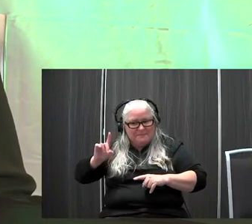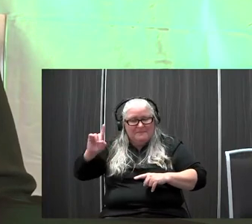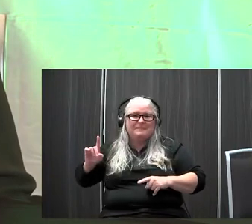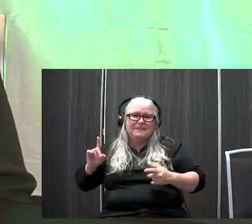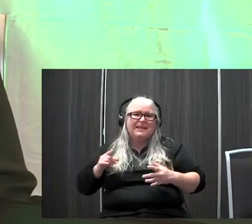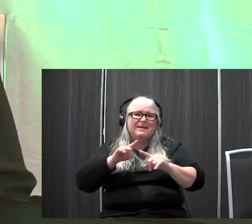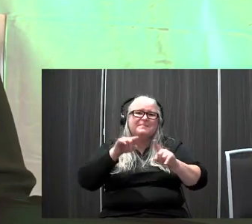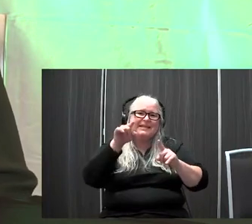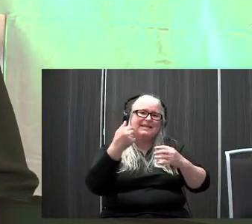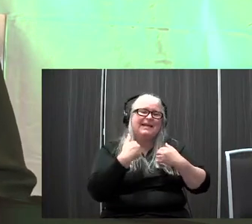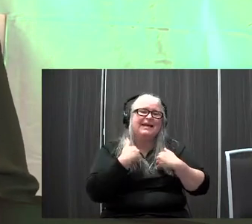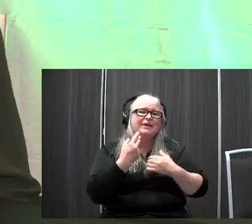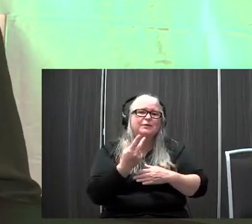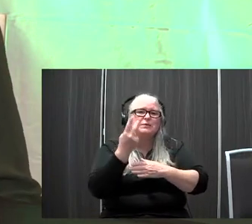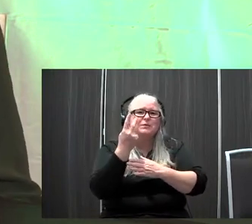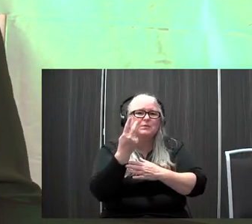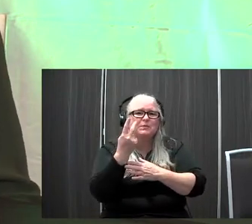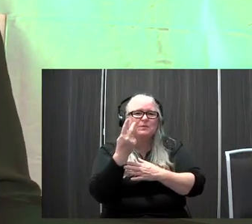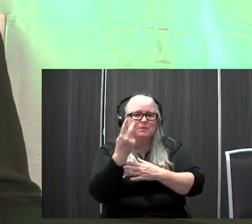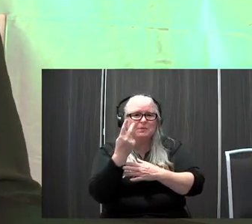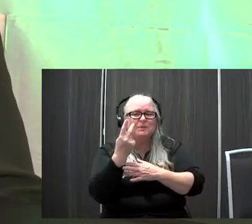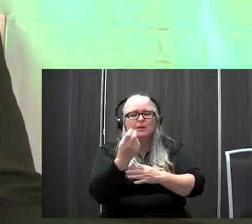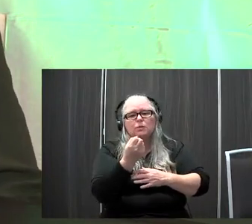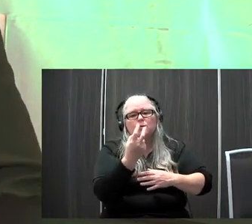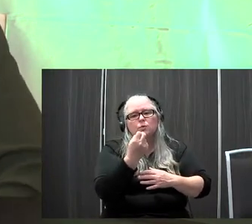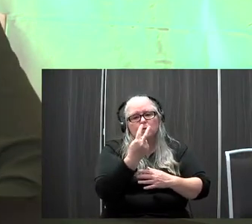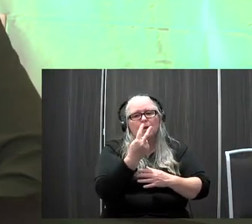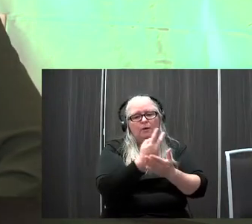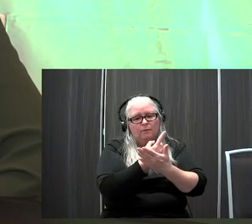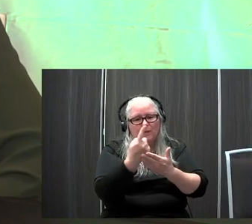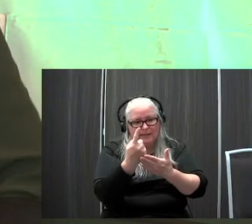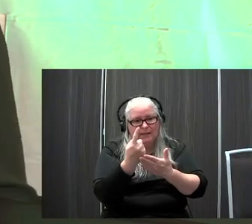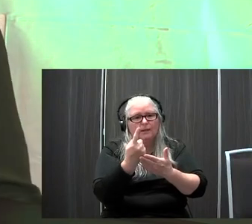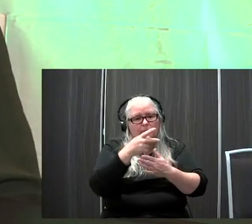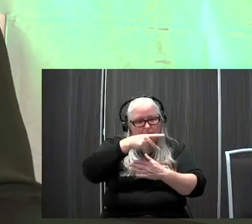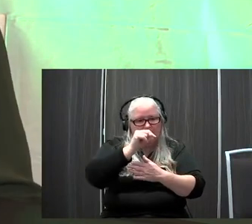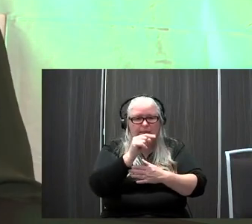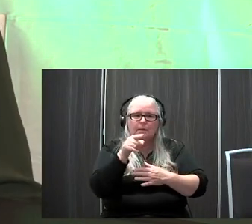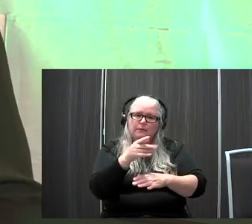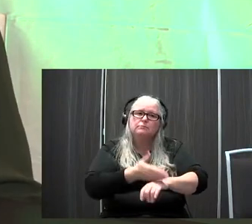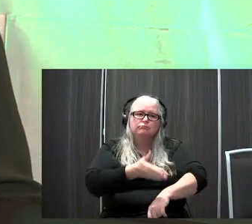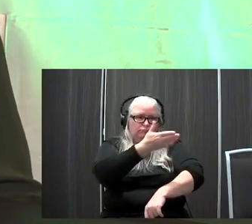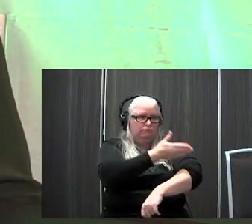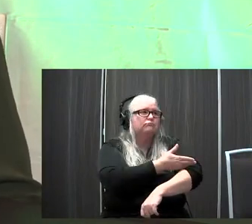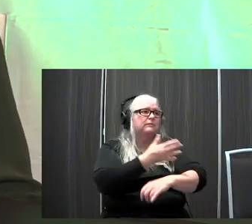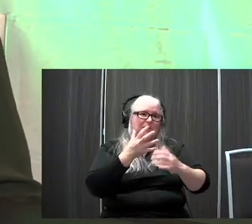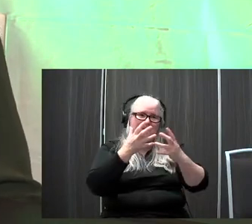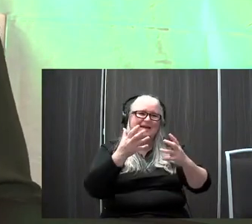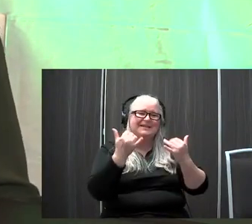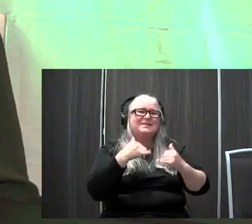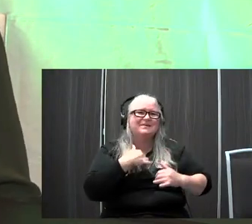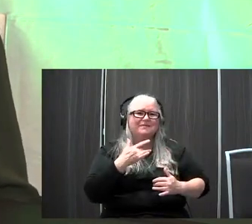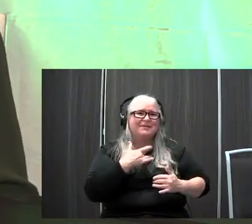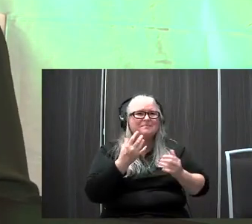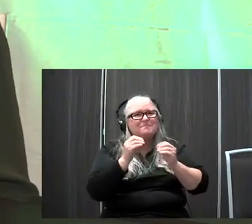sessions or two 12 week sessions. And so I've seen really, he's improved quite a bit. So now I feel a little bit more comfortable,